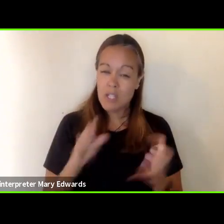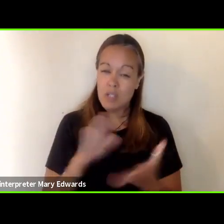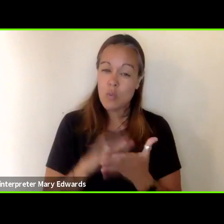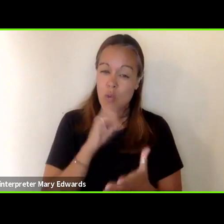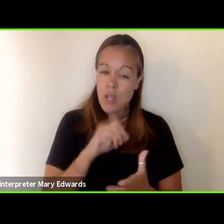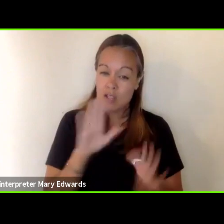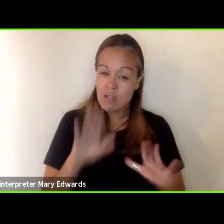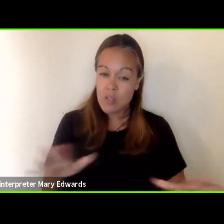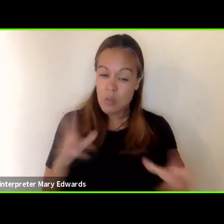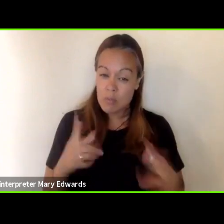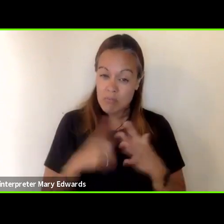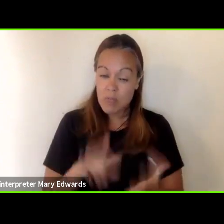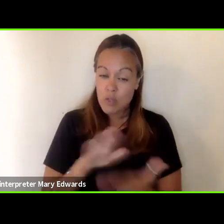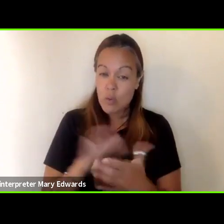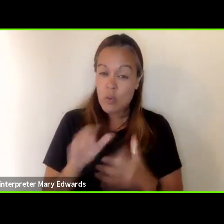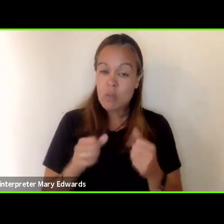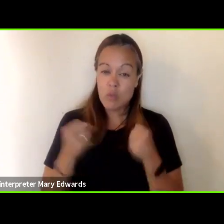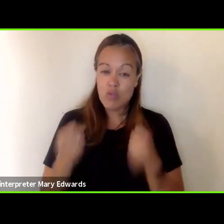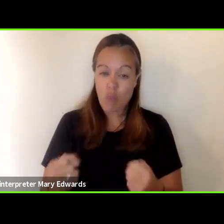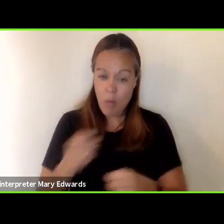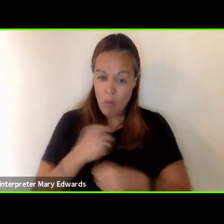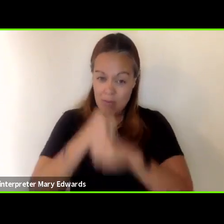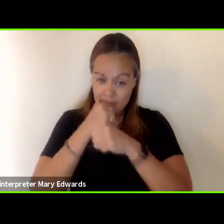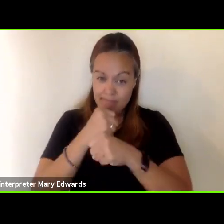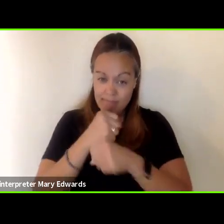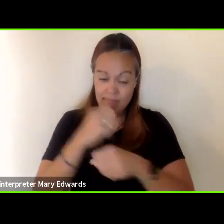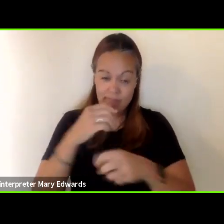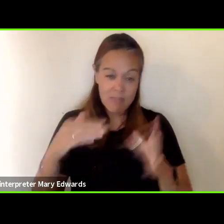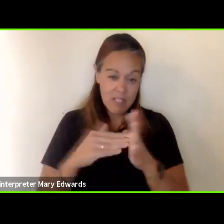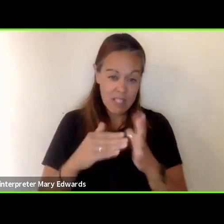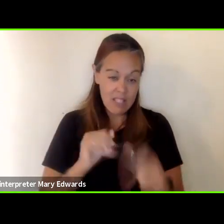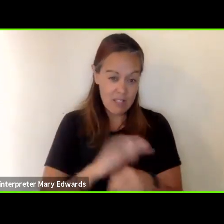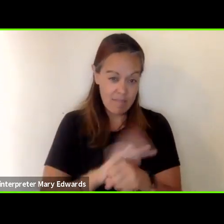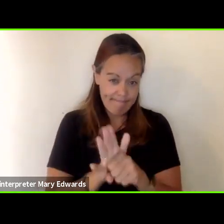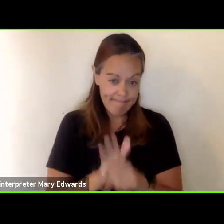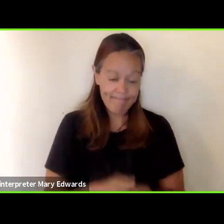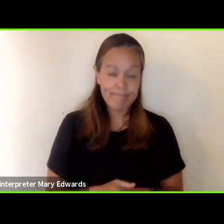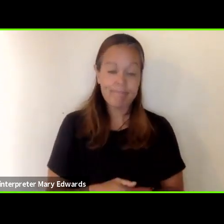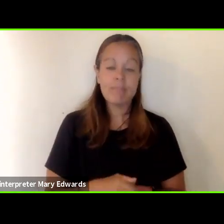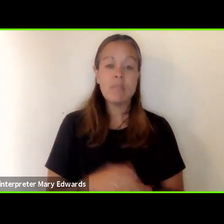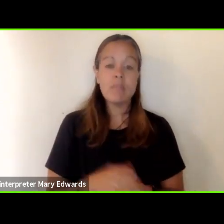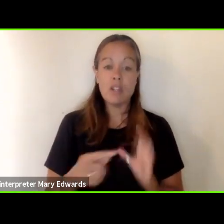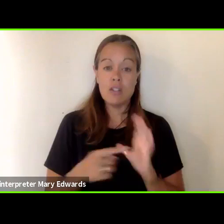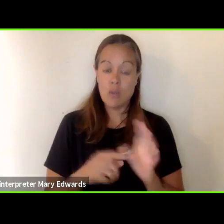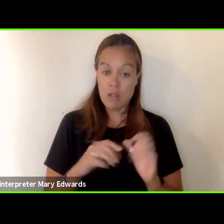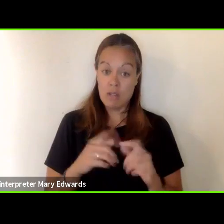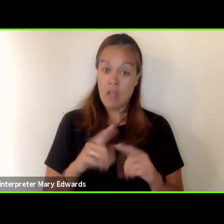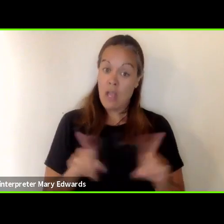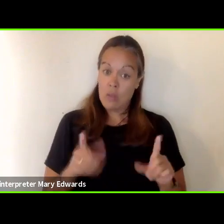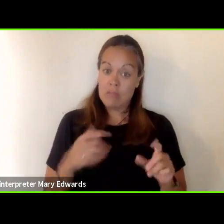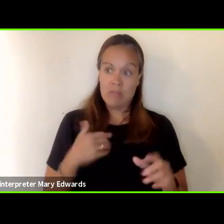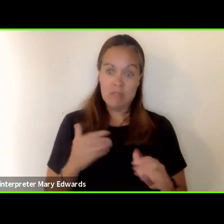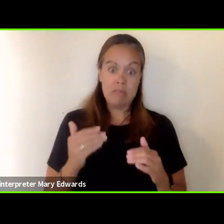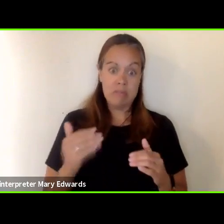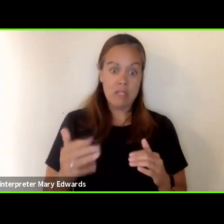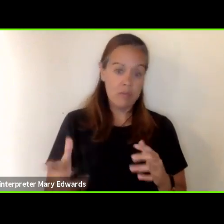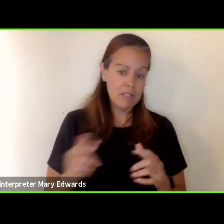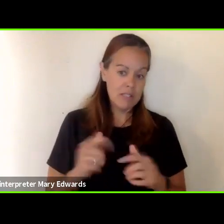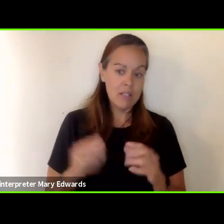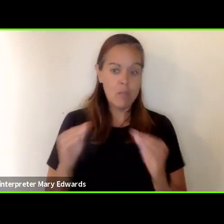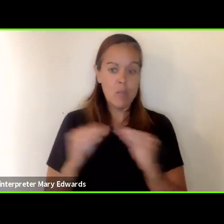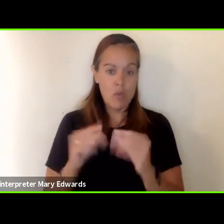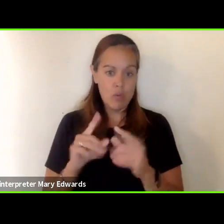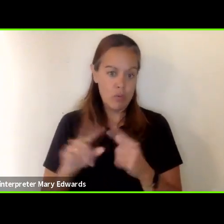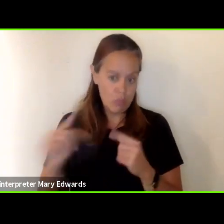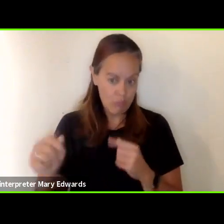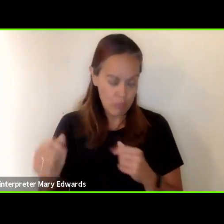will be starting the school year with strong protection against the virus it also shows however that we have a ways to go before all of these eligible